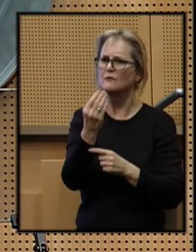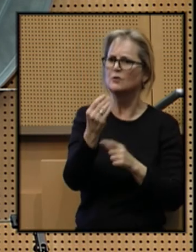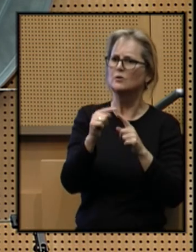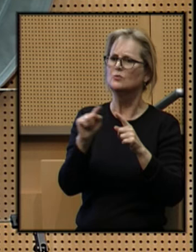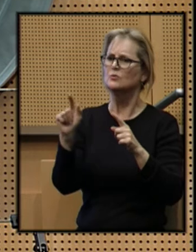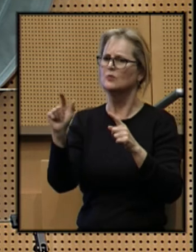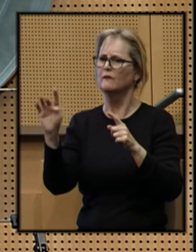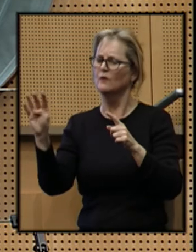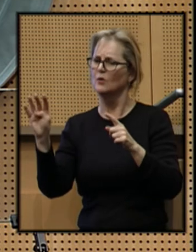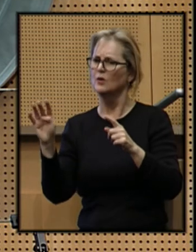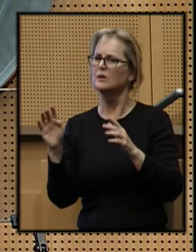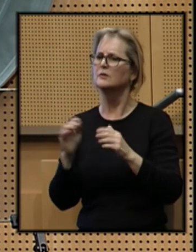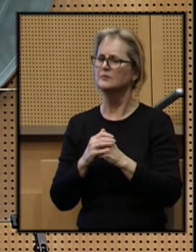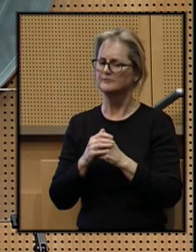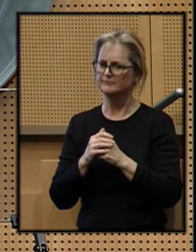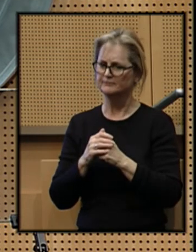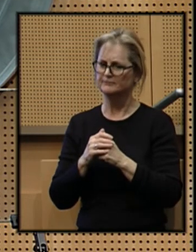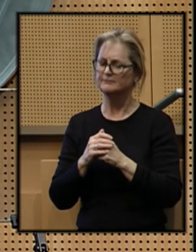to 24.